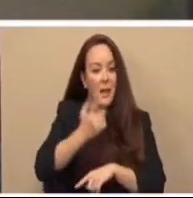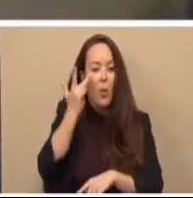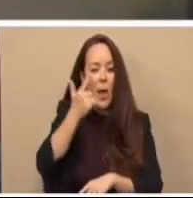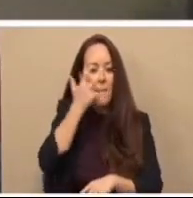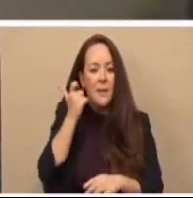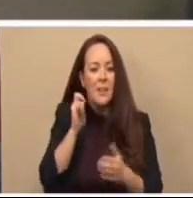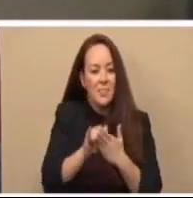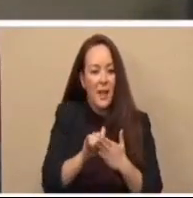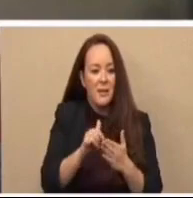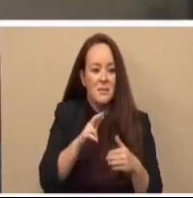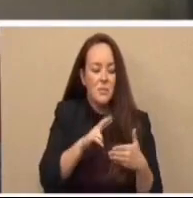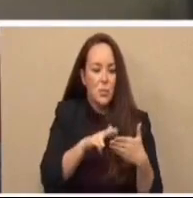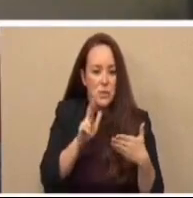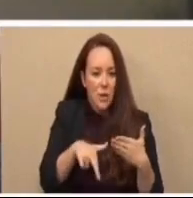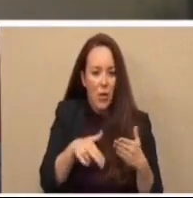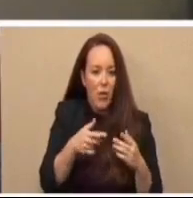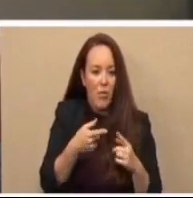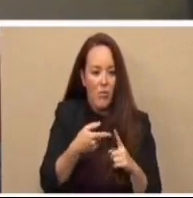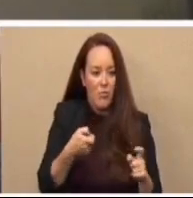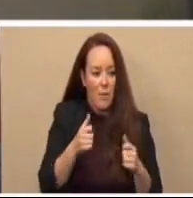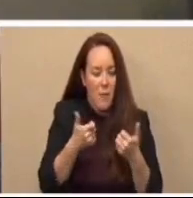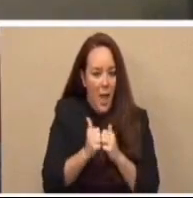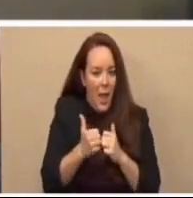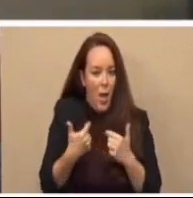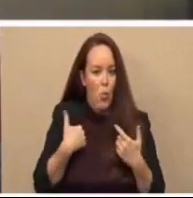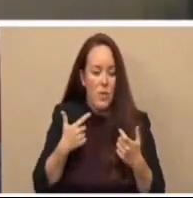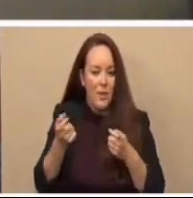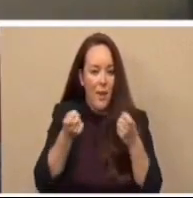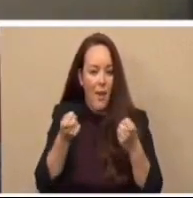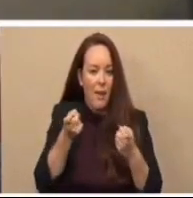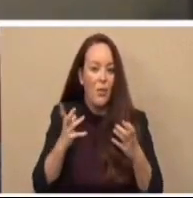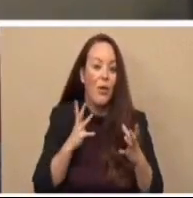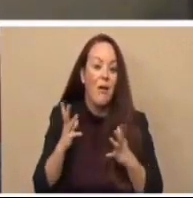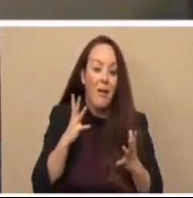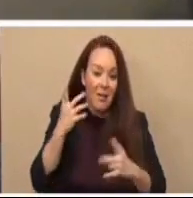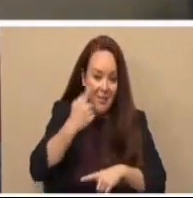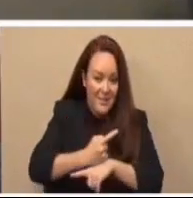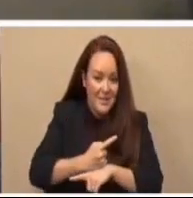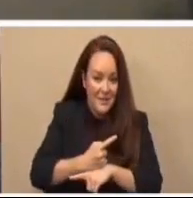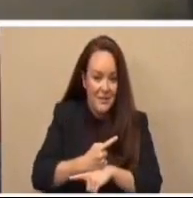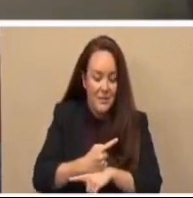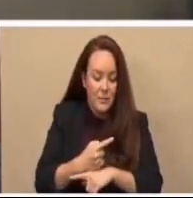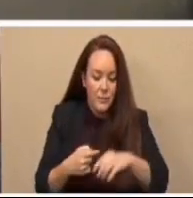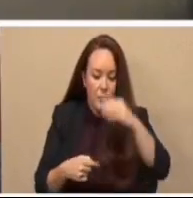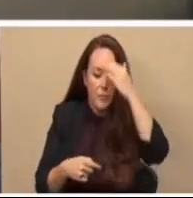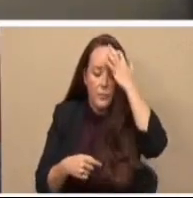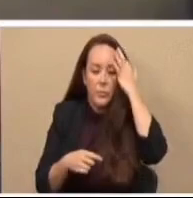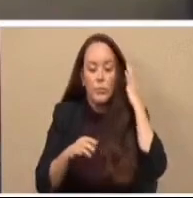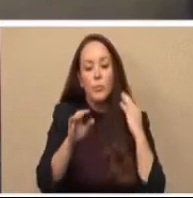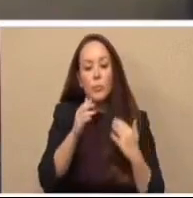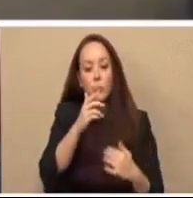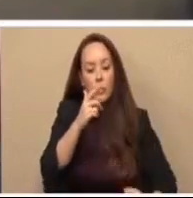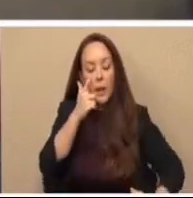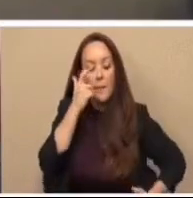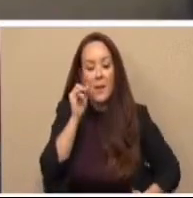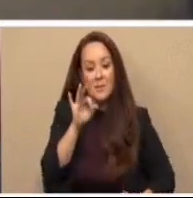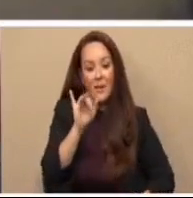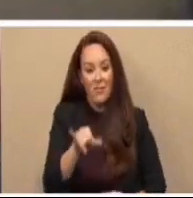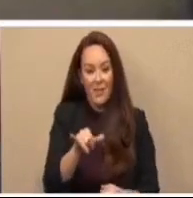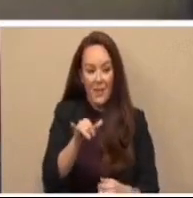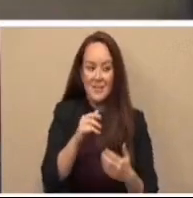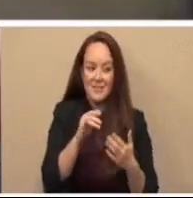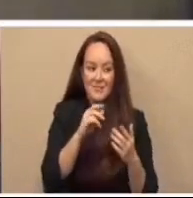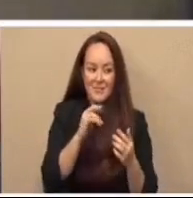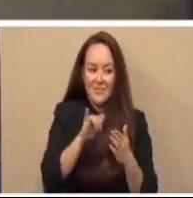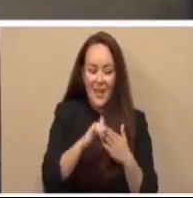typically the outcome of how we handle a holiday. In that case, 4th of